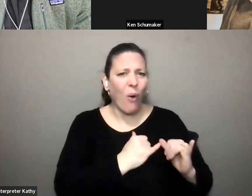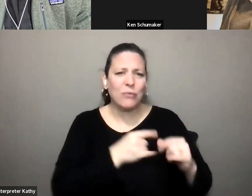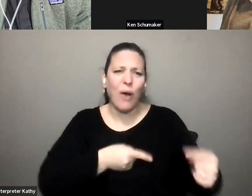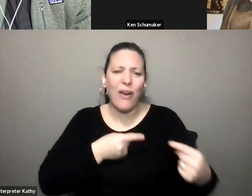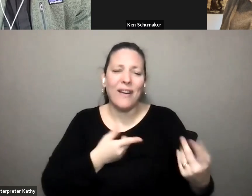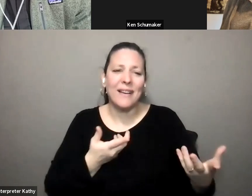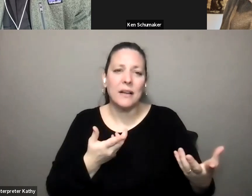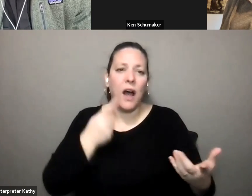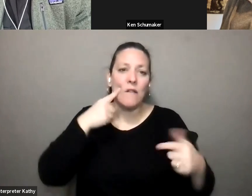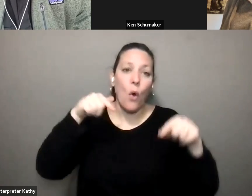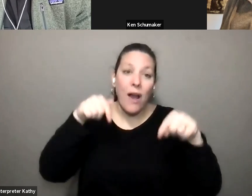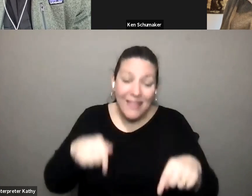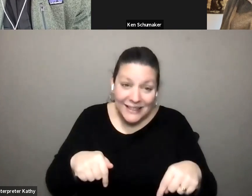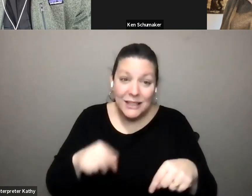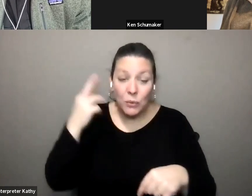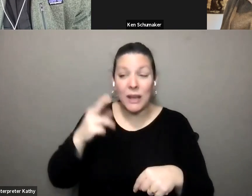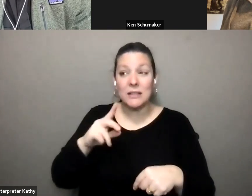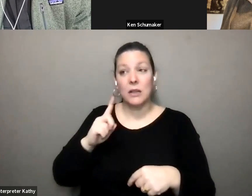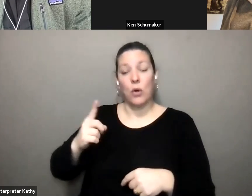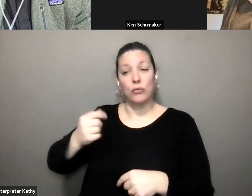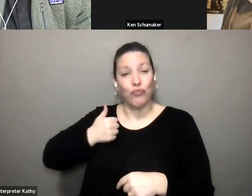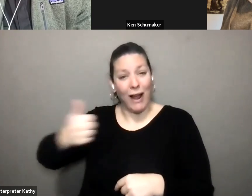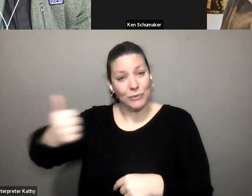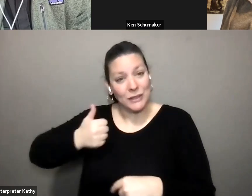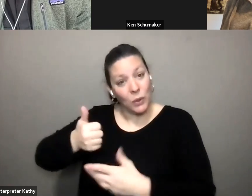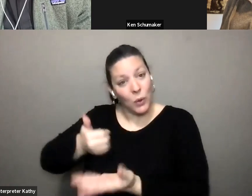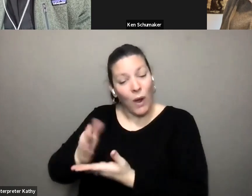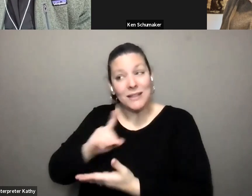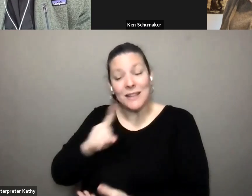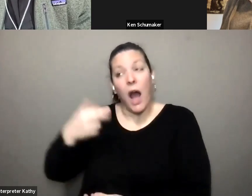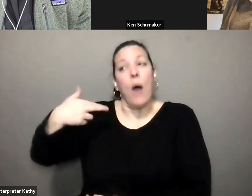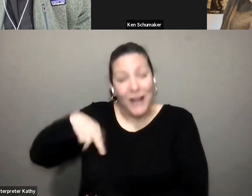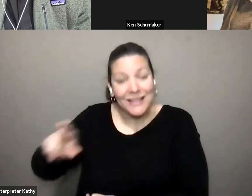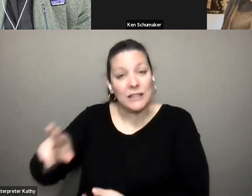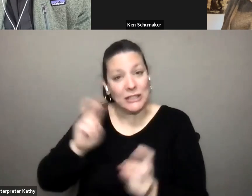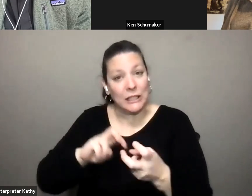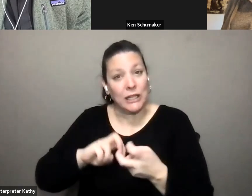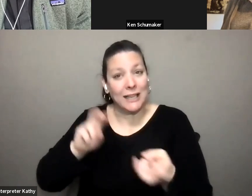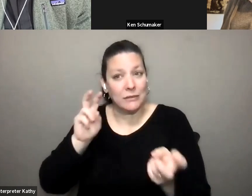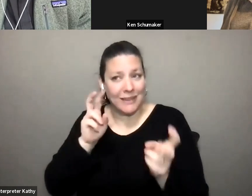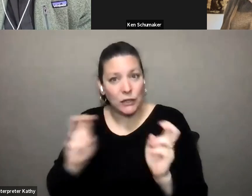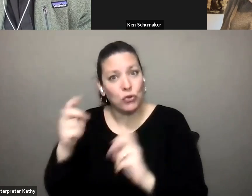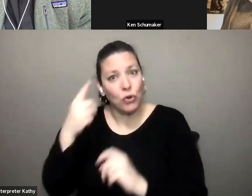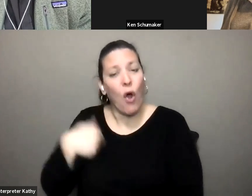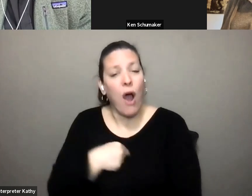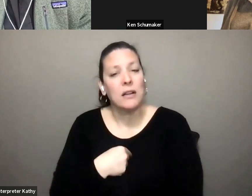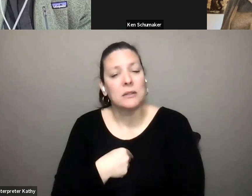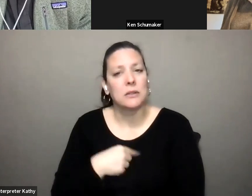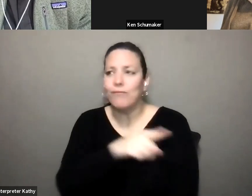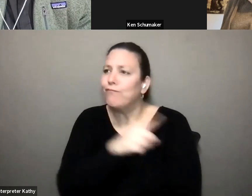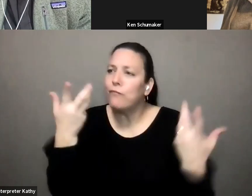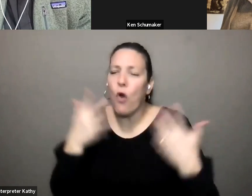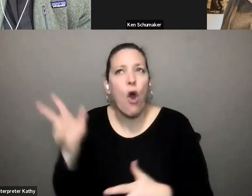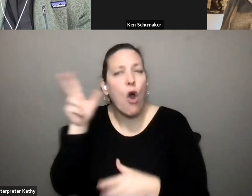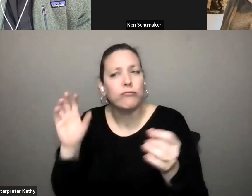rights are a religious issue for us as you've heard we've got lots of the needs of the